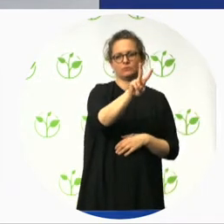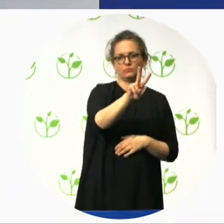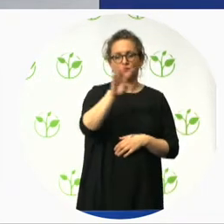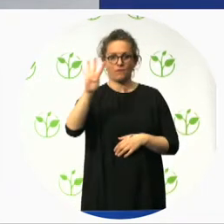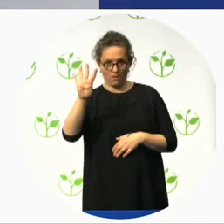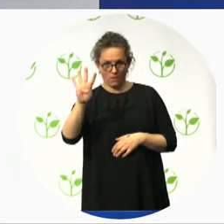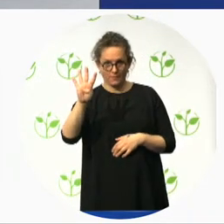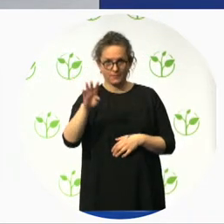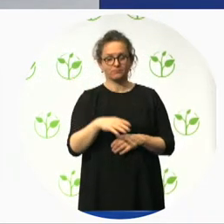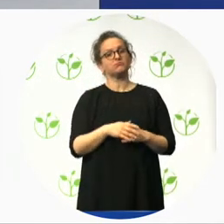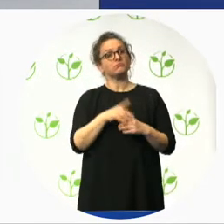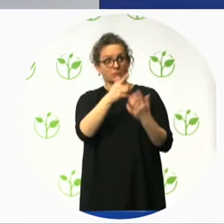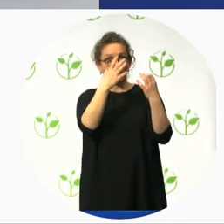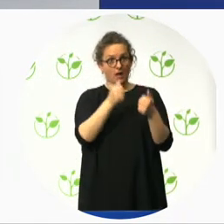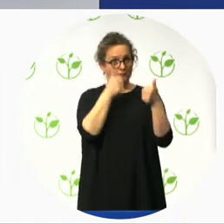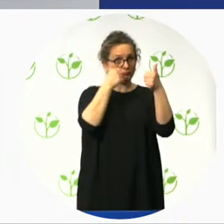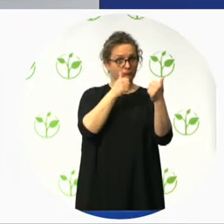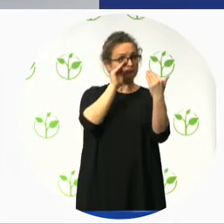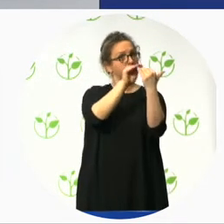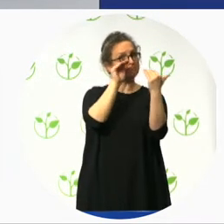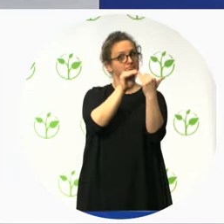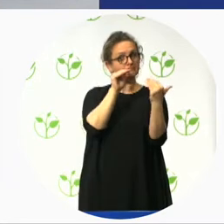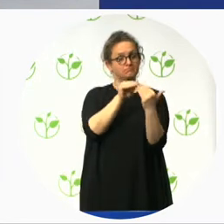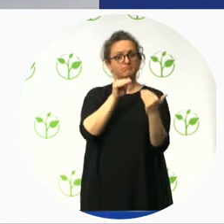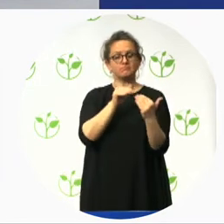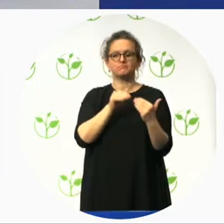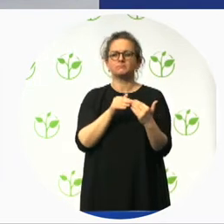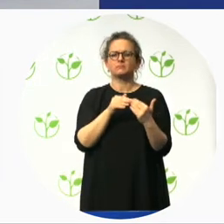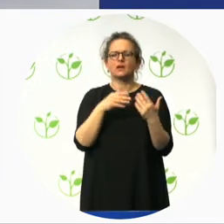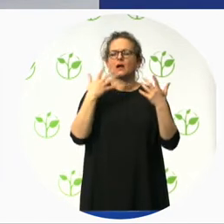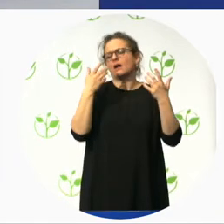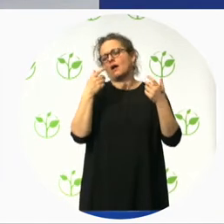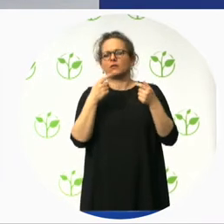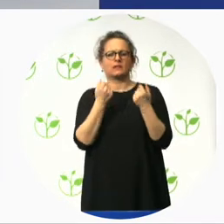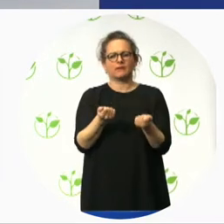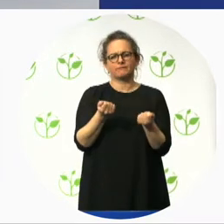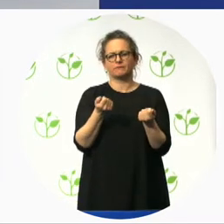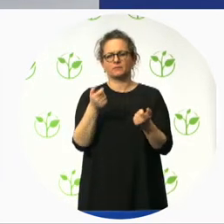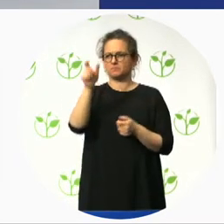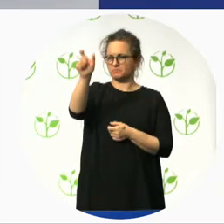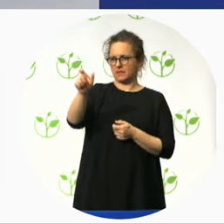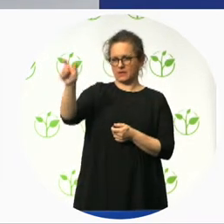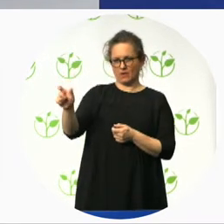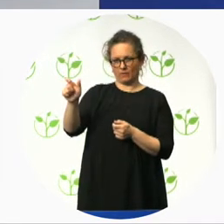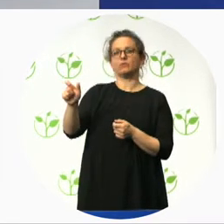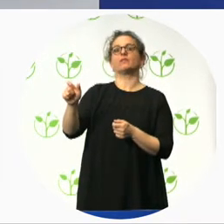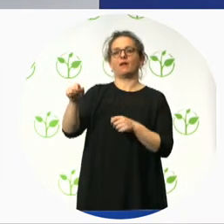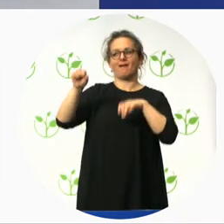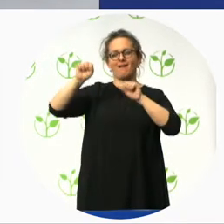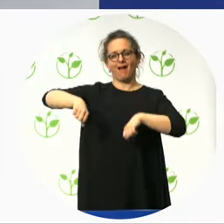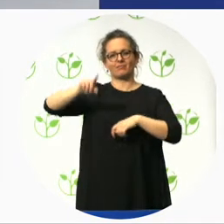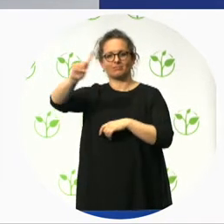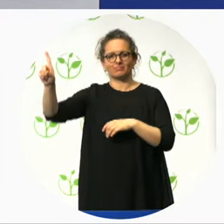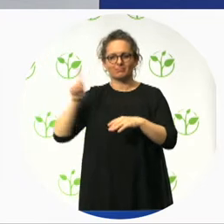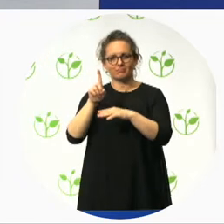certified members into an online searchable registry, a resource for clients, organizations and design professionals